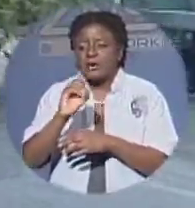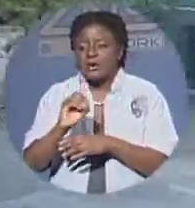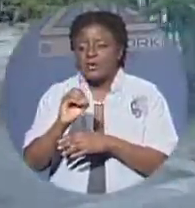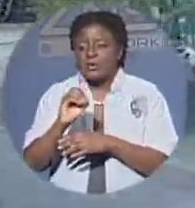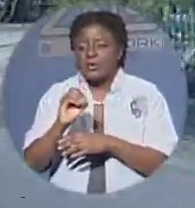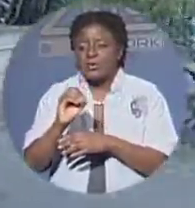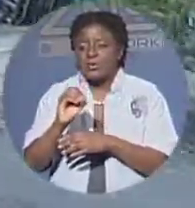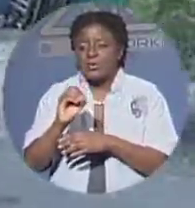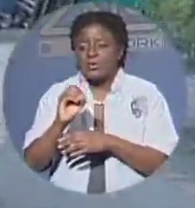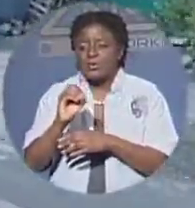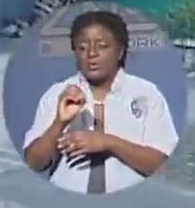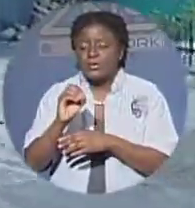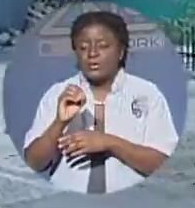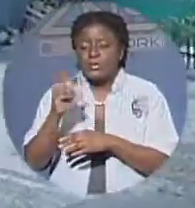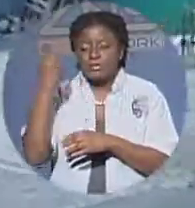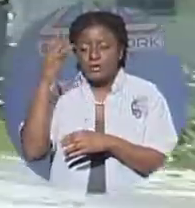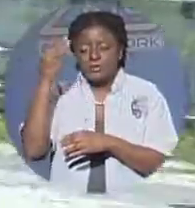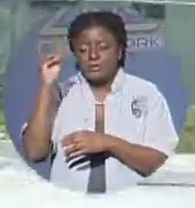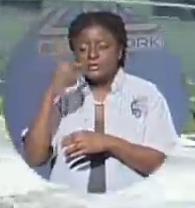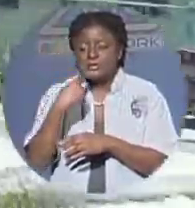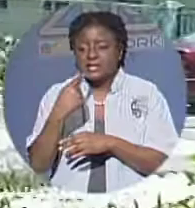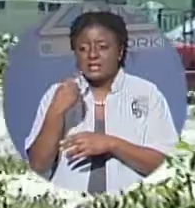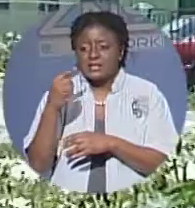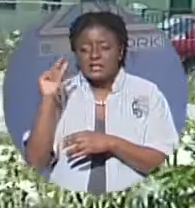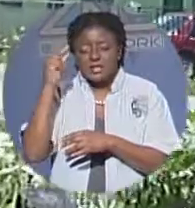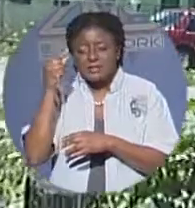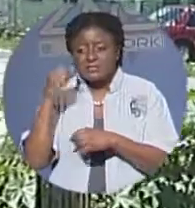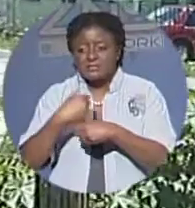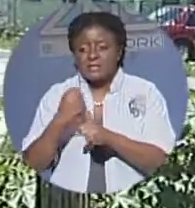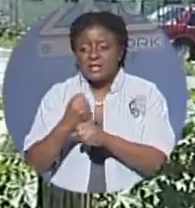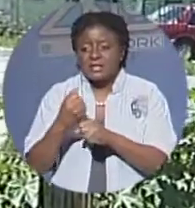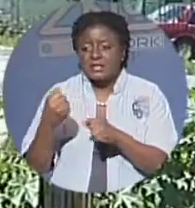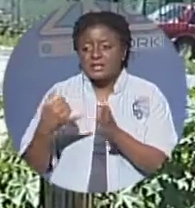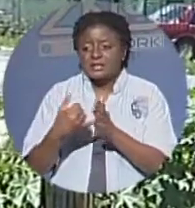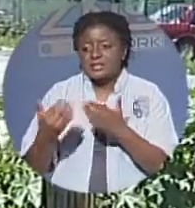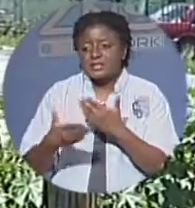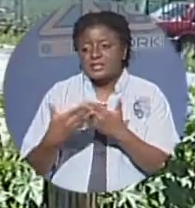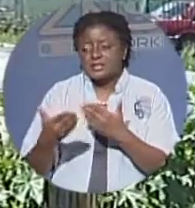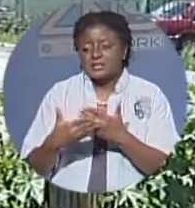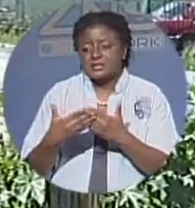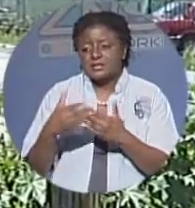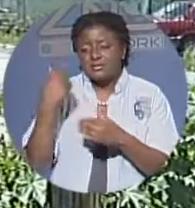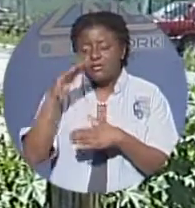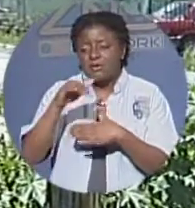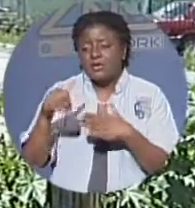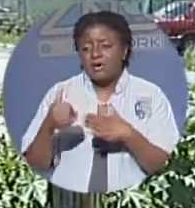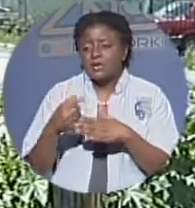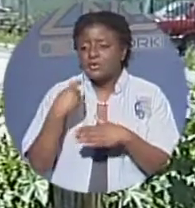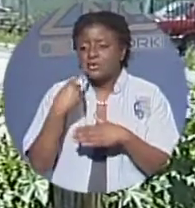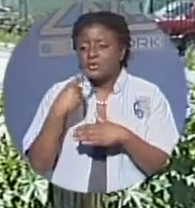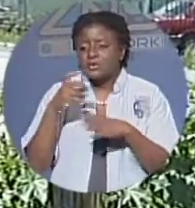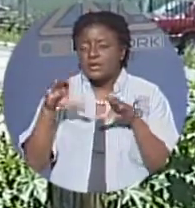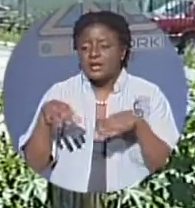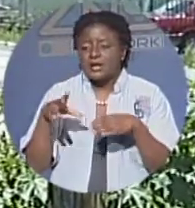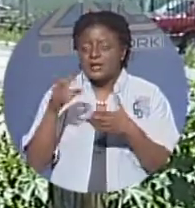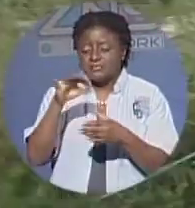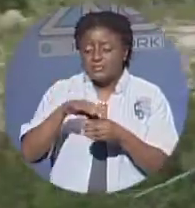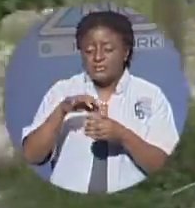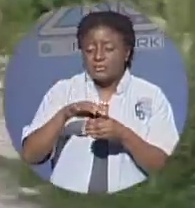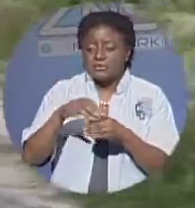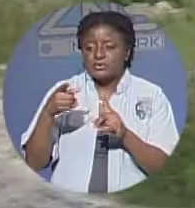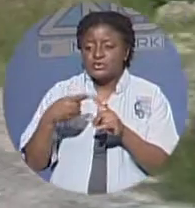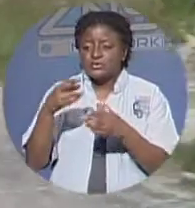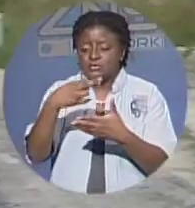is making it easy and convenient for all those eligible to register to vote and once again renewed the government's call for them to do just